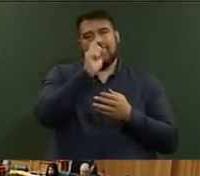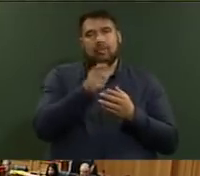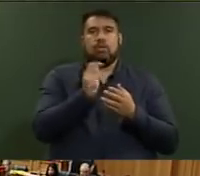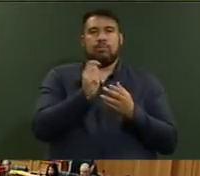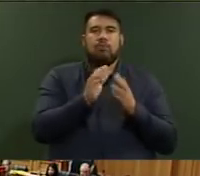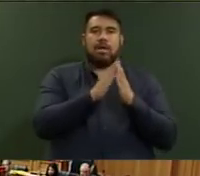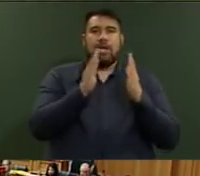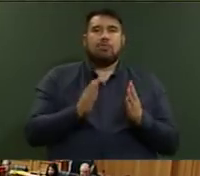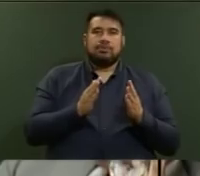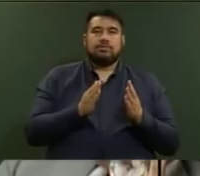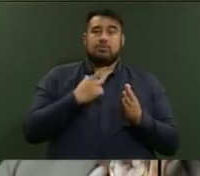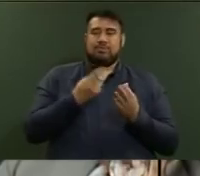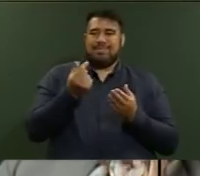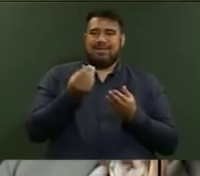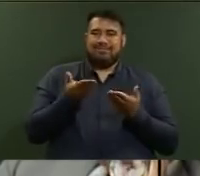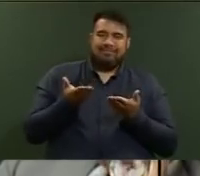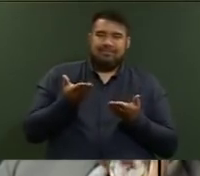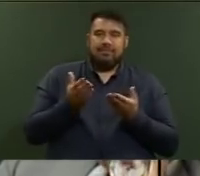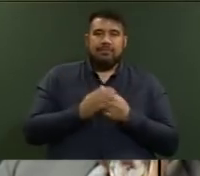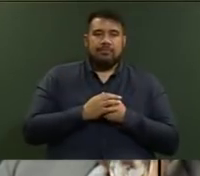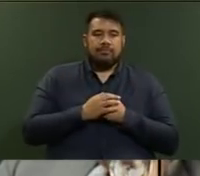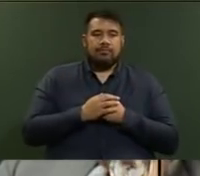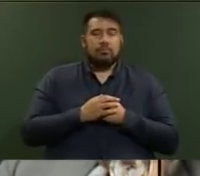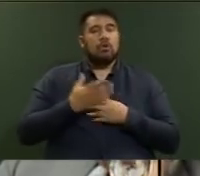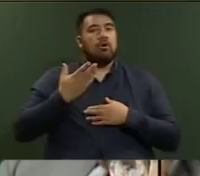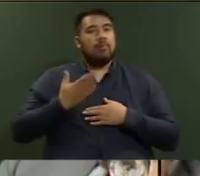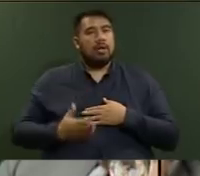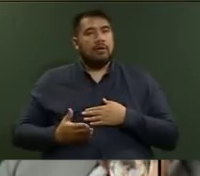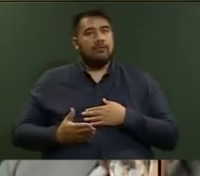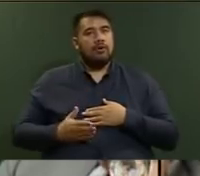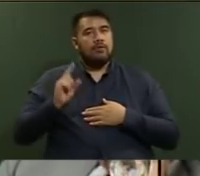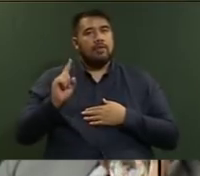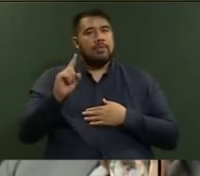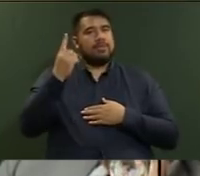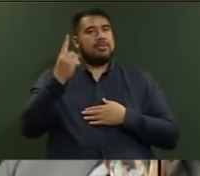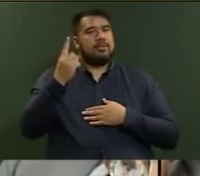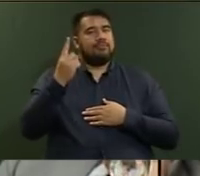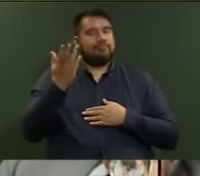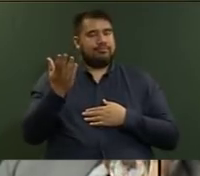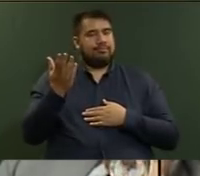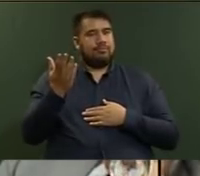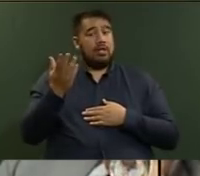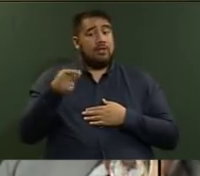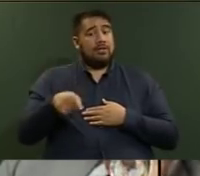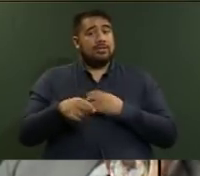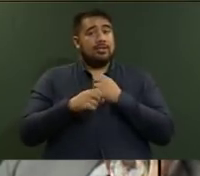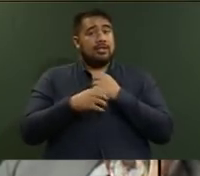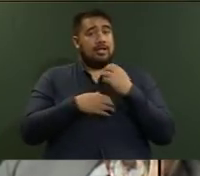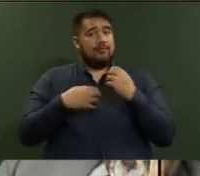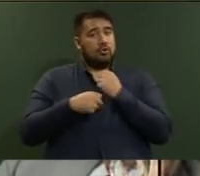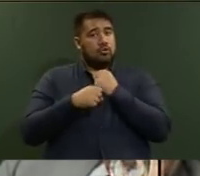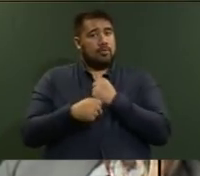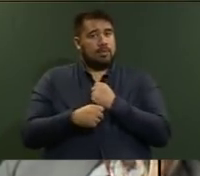Mr Speaker, on behalf of the Minister of Housing and Urban Development, this Government is committed and will be